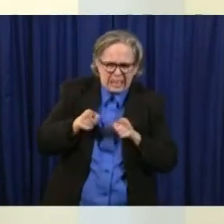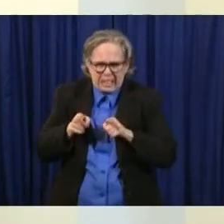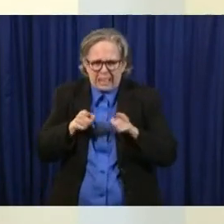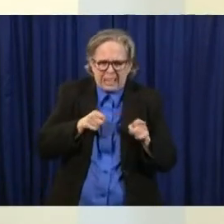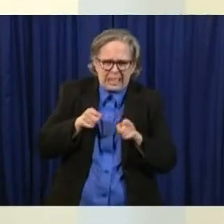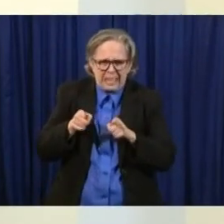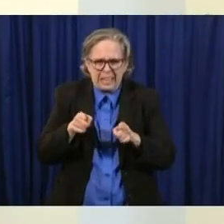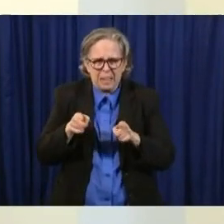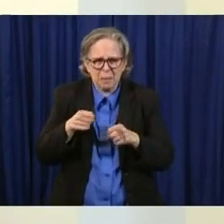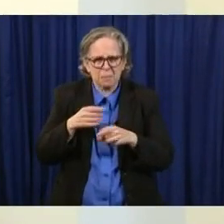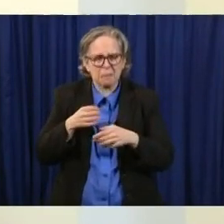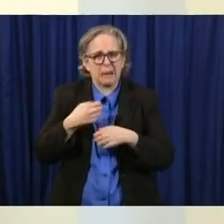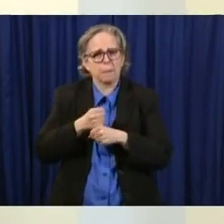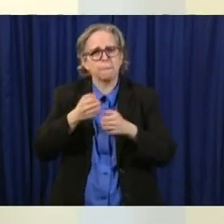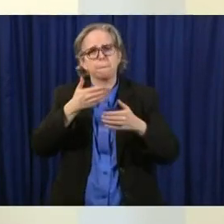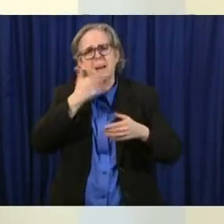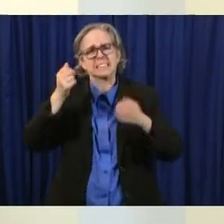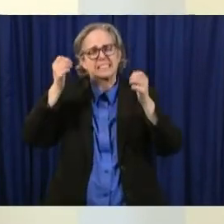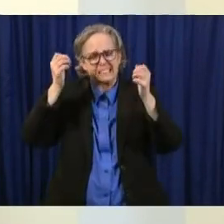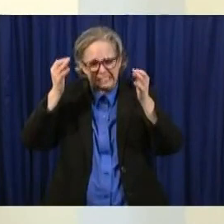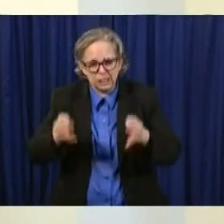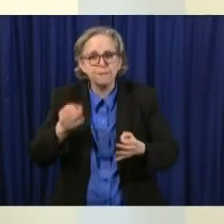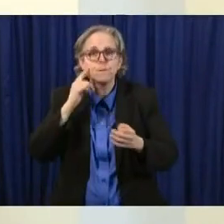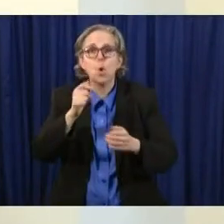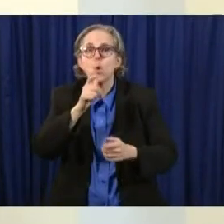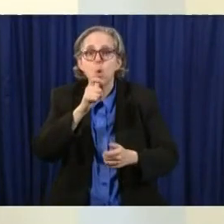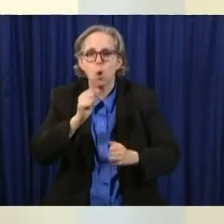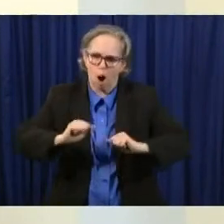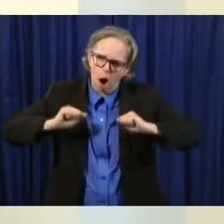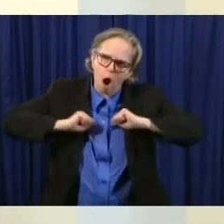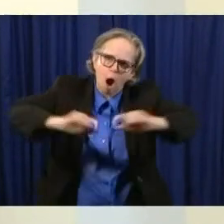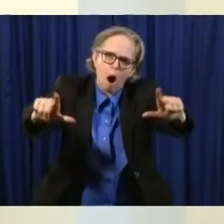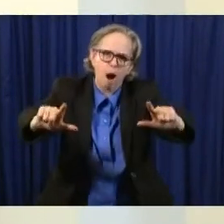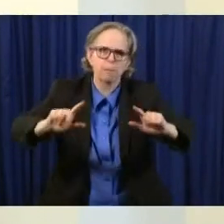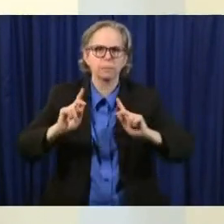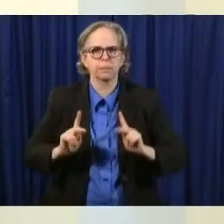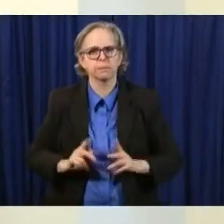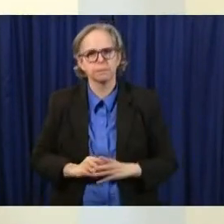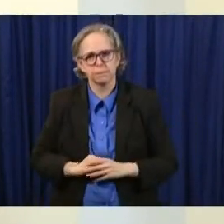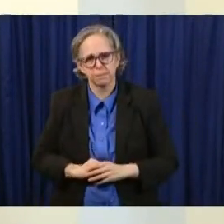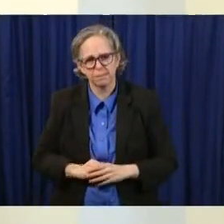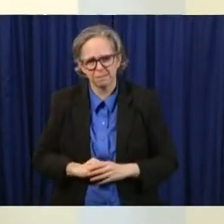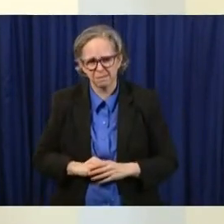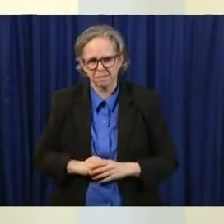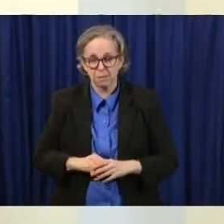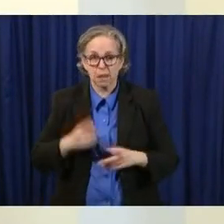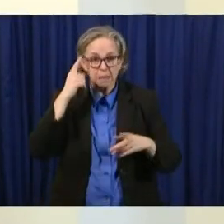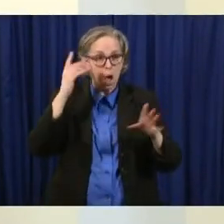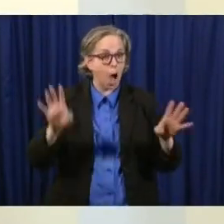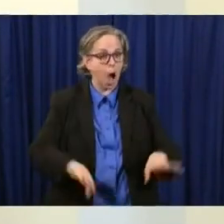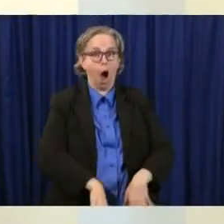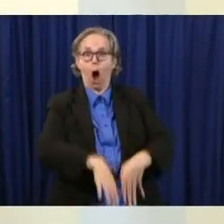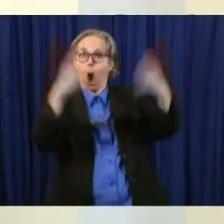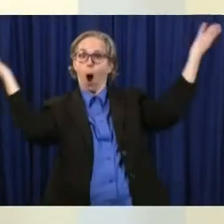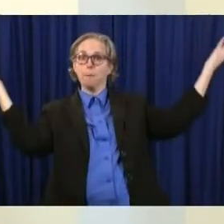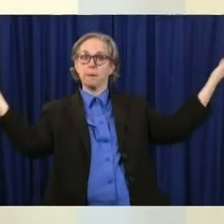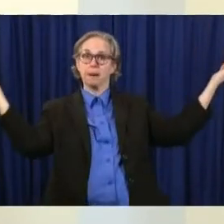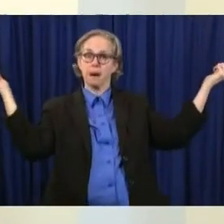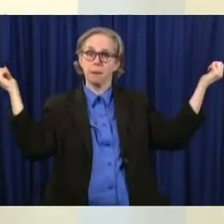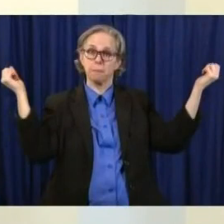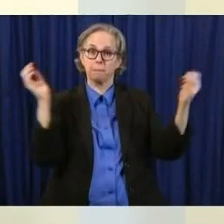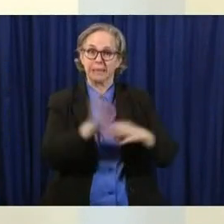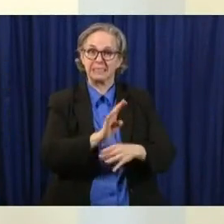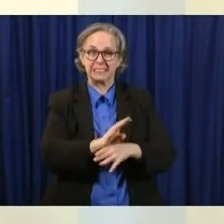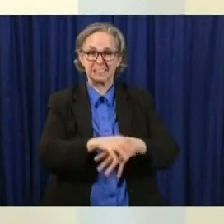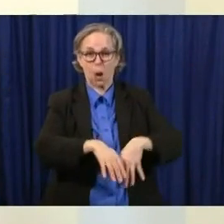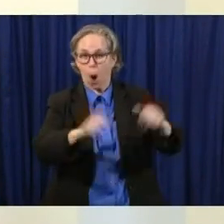for all all those things so i don't think a wide open um we have many unfortunately in ohio many people